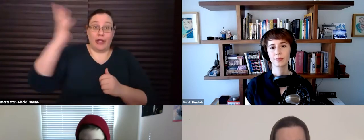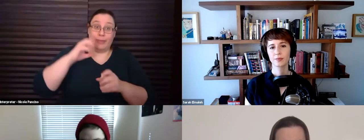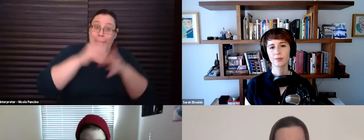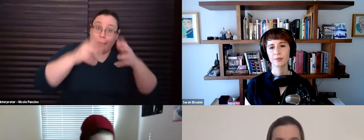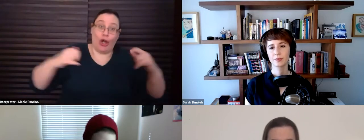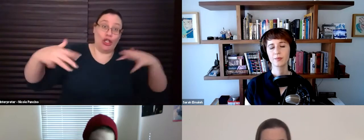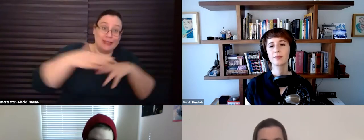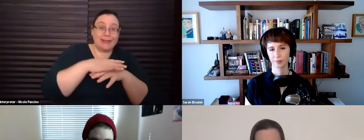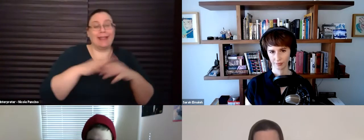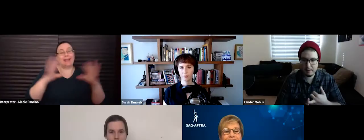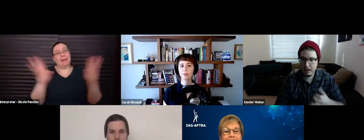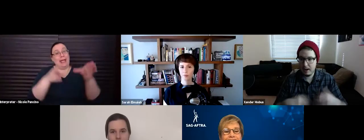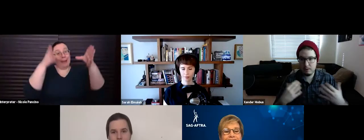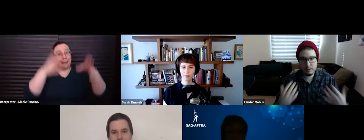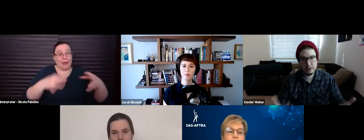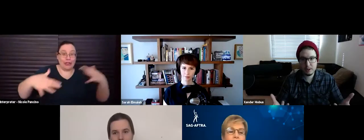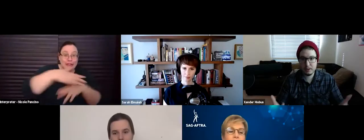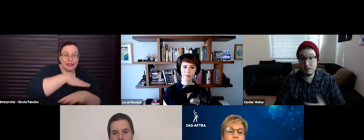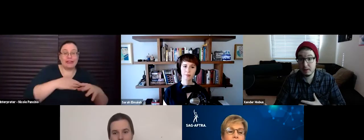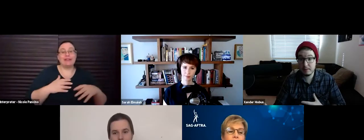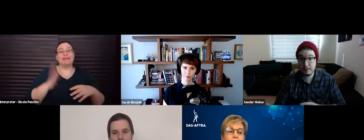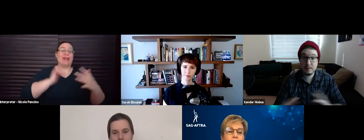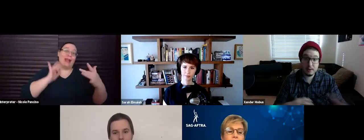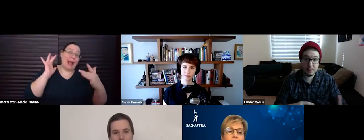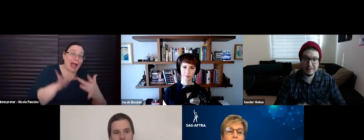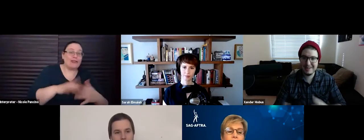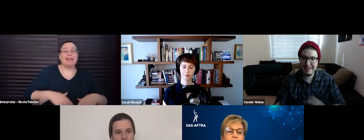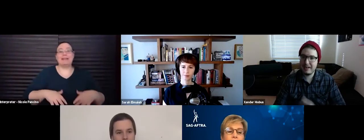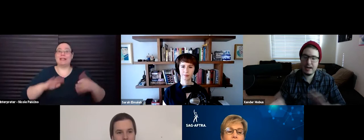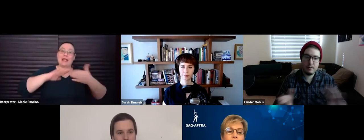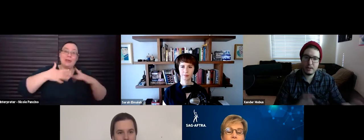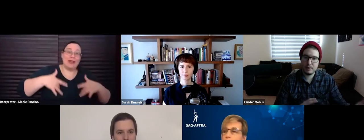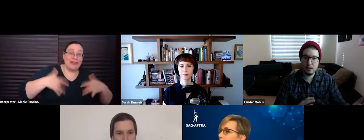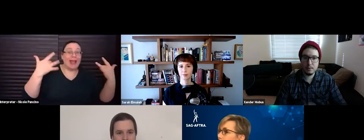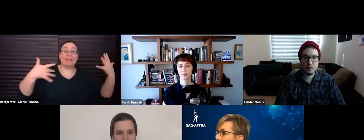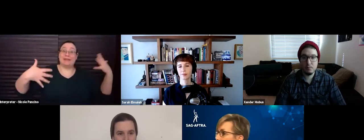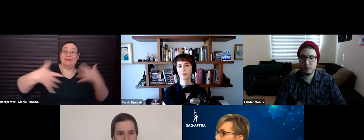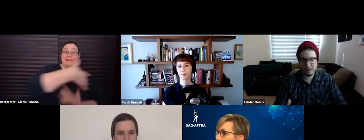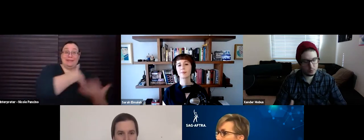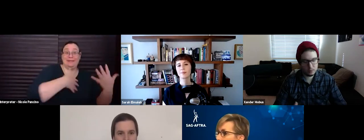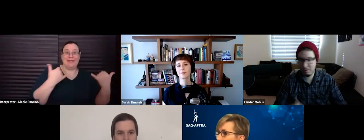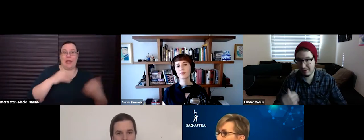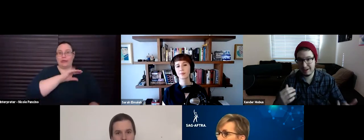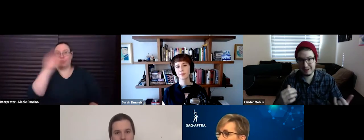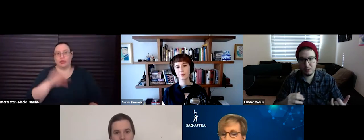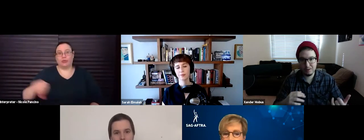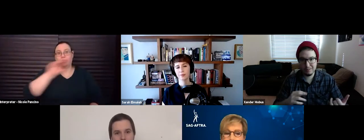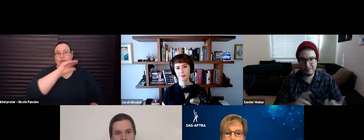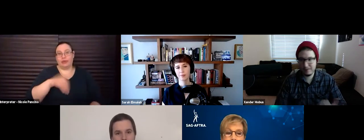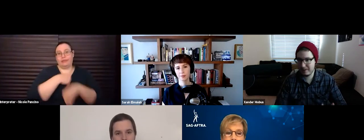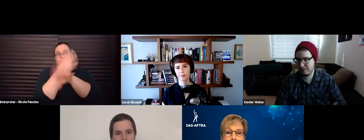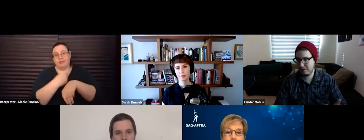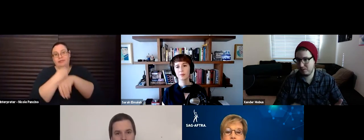used to meet in person. We used to have outreach and community events in person. Now that's all over zoom, which means we're coordinating a lot